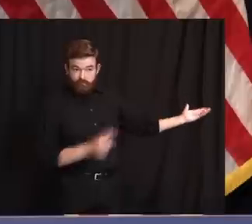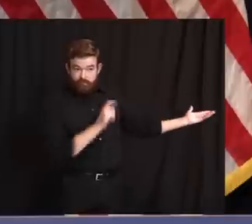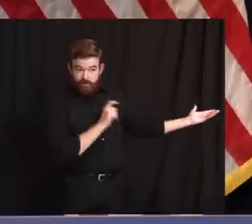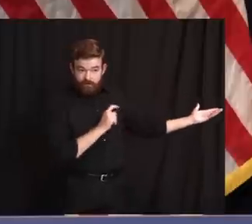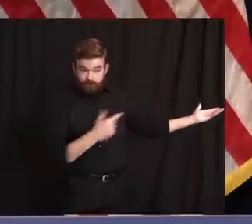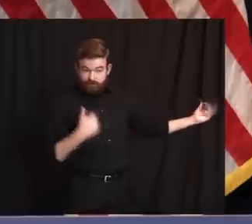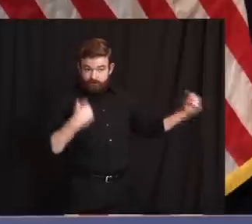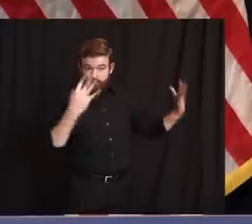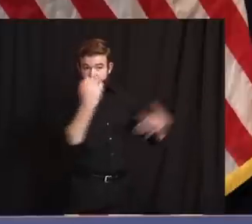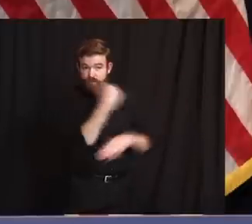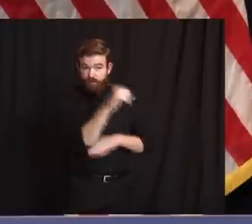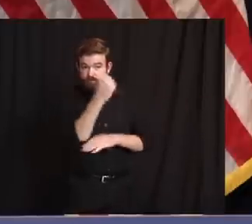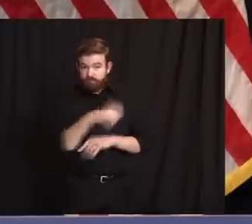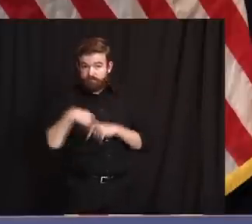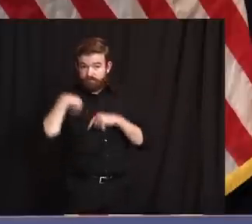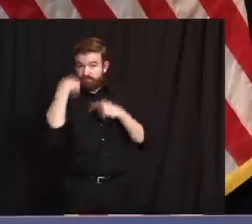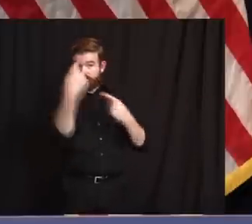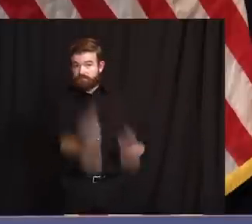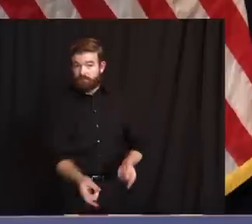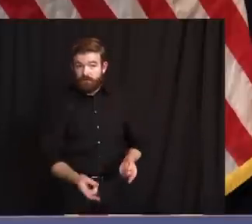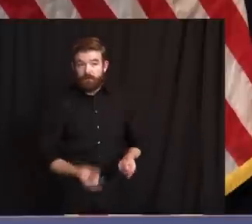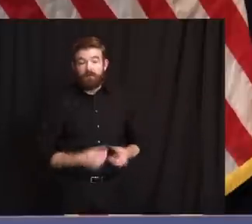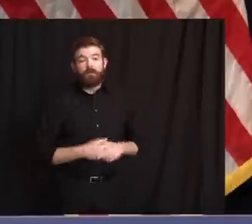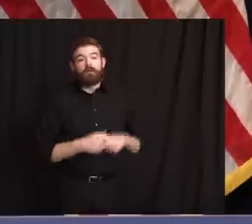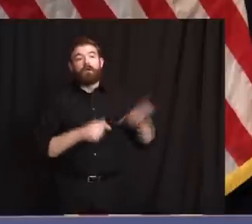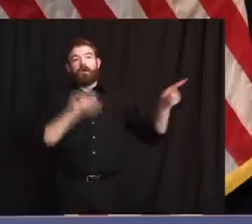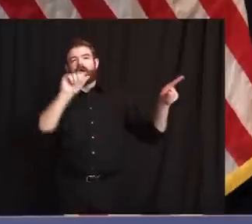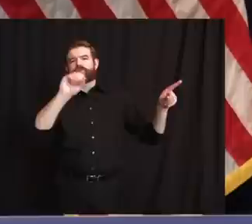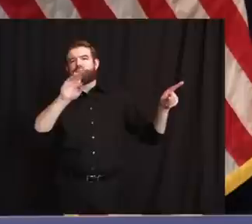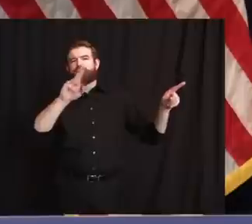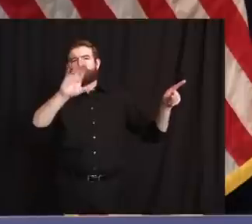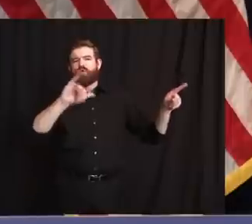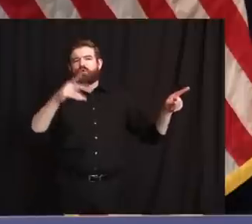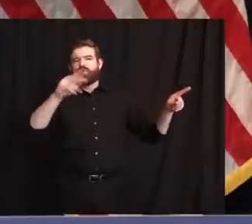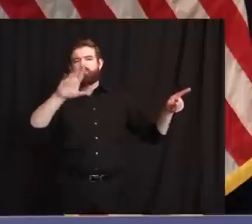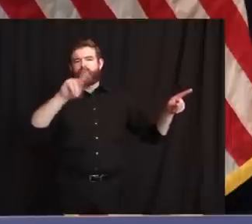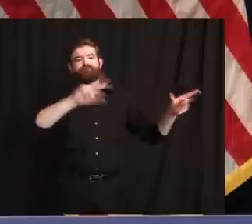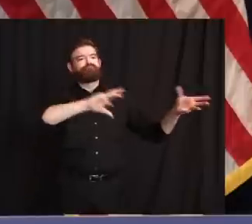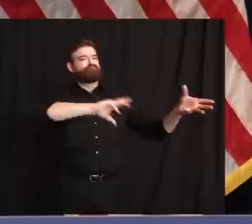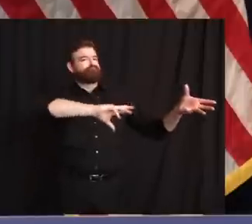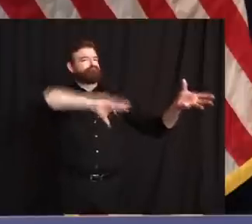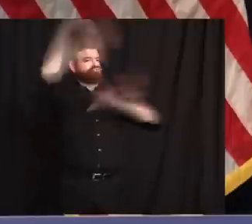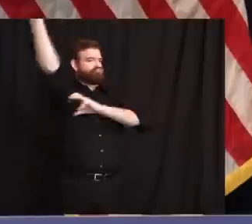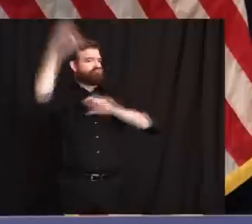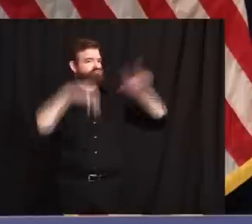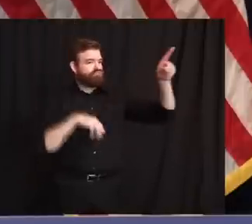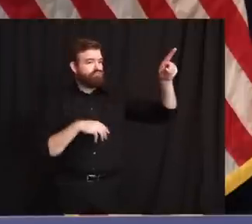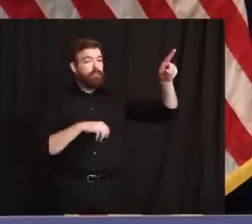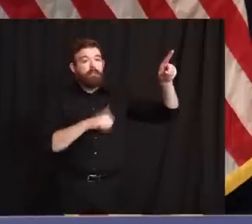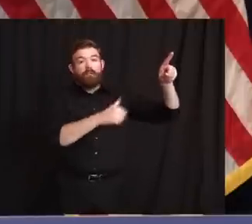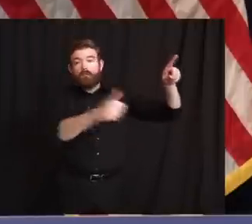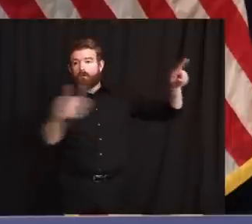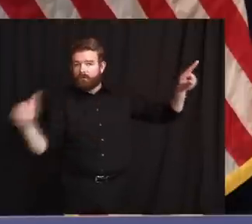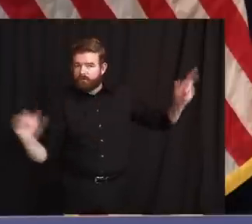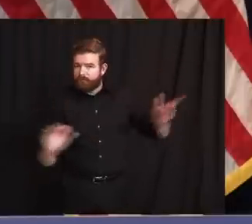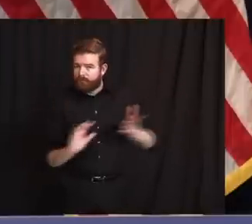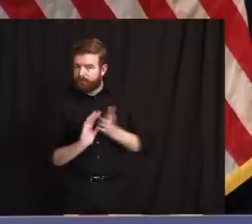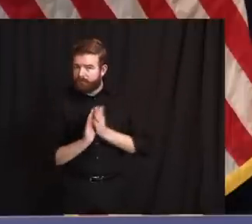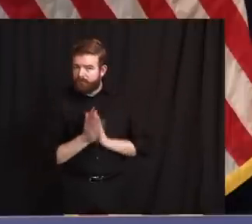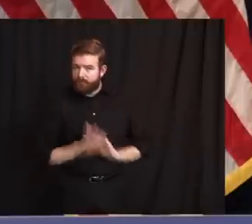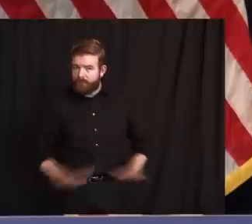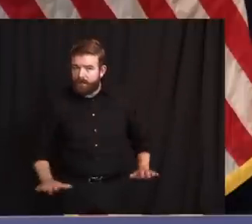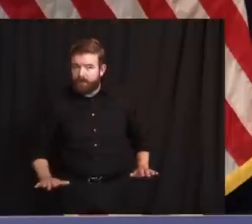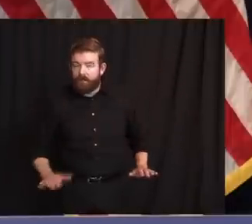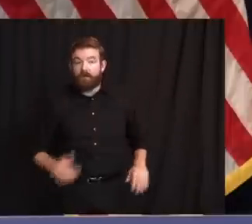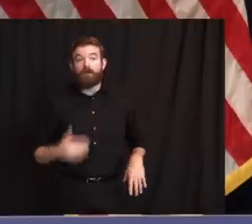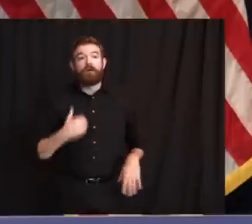exception, which was in Asbury Park. It was a peaceful day. I think you told me we've got 21 more scheduled across the state